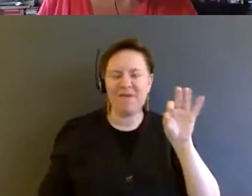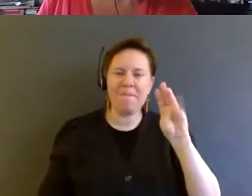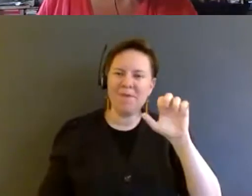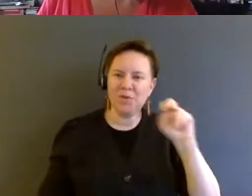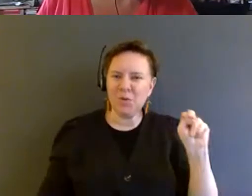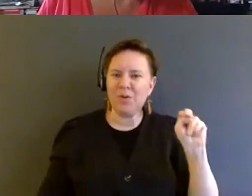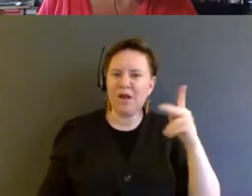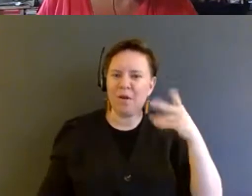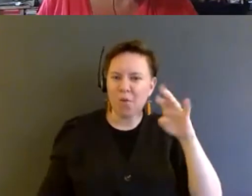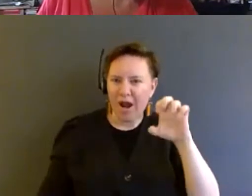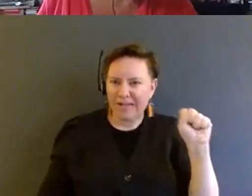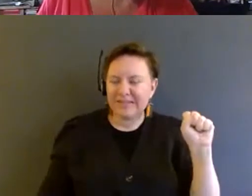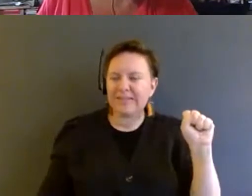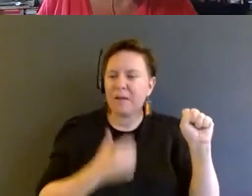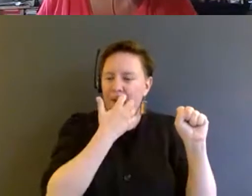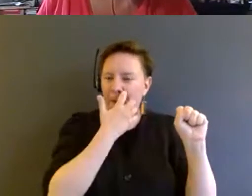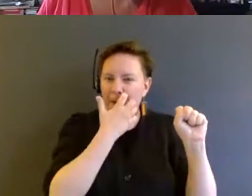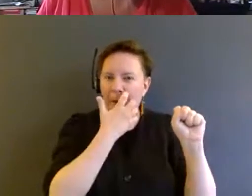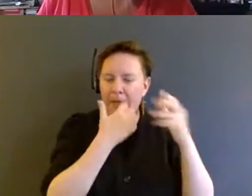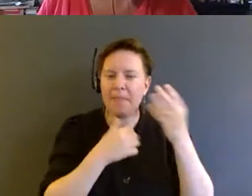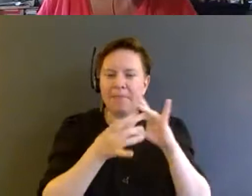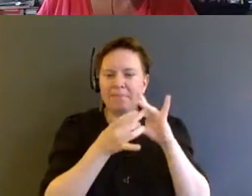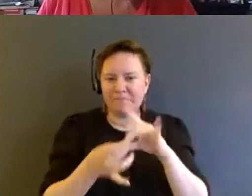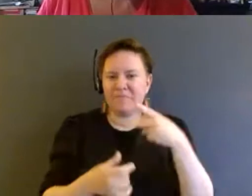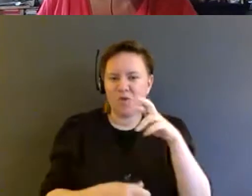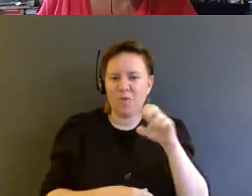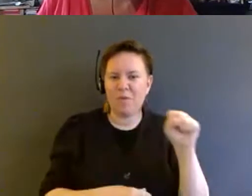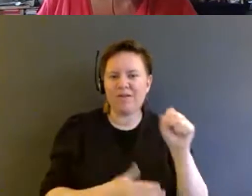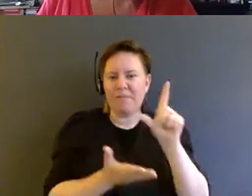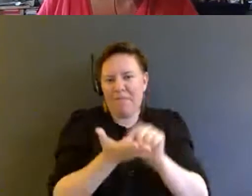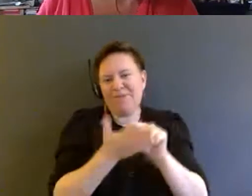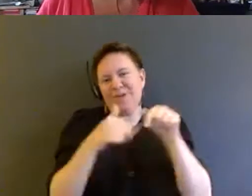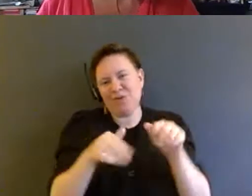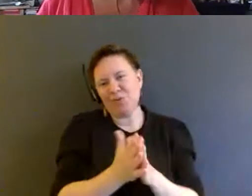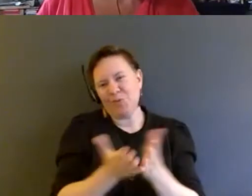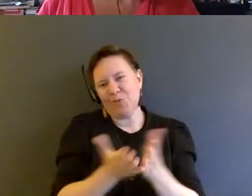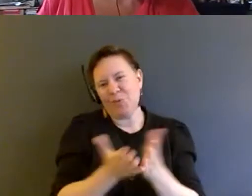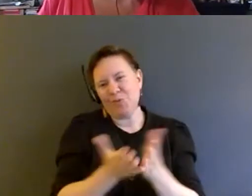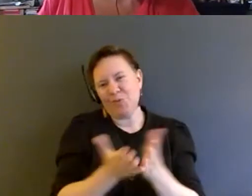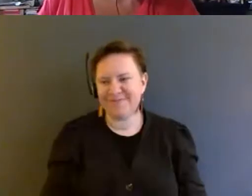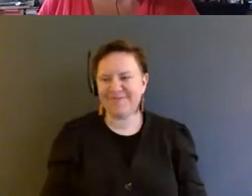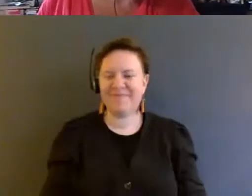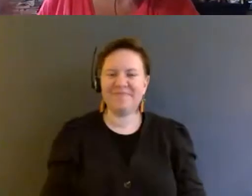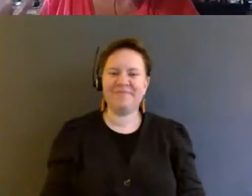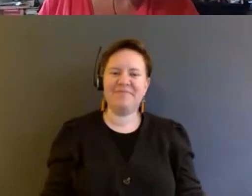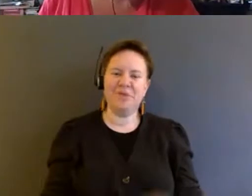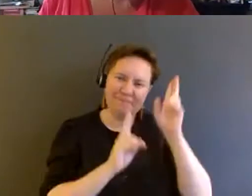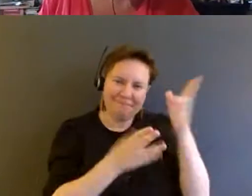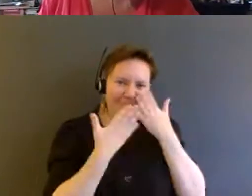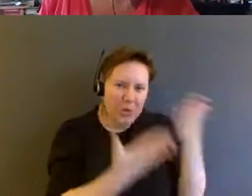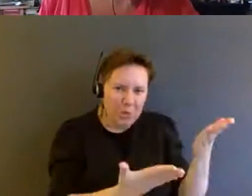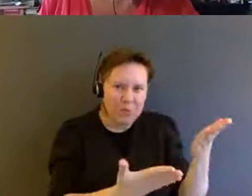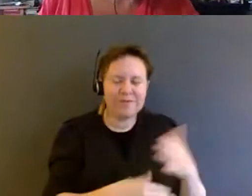which is the press that published this book. So thank you